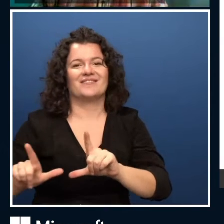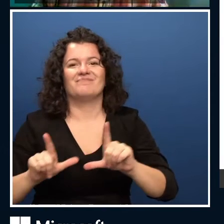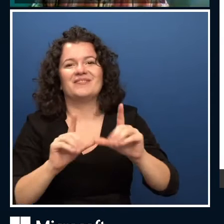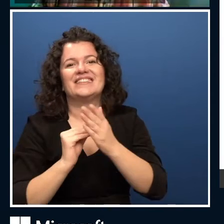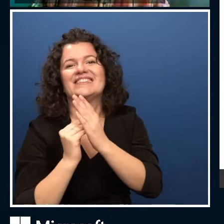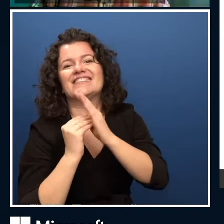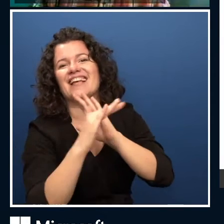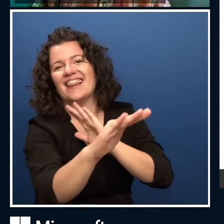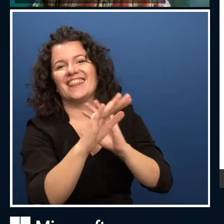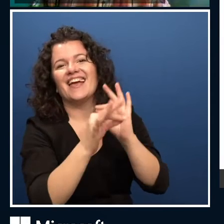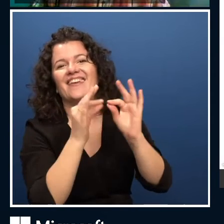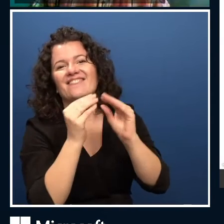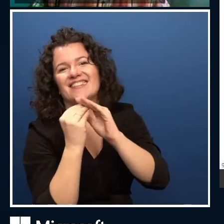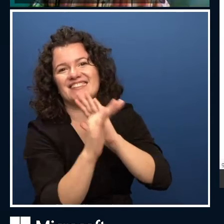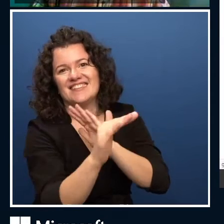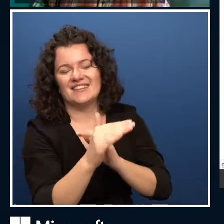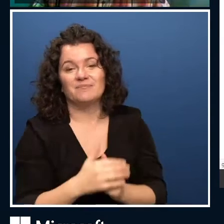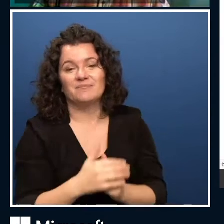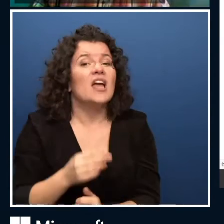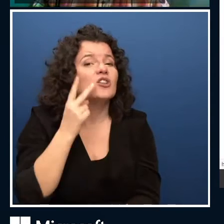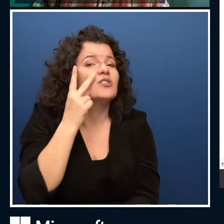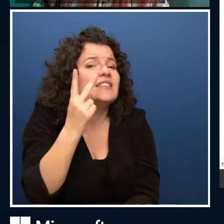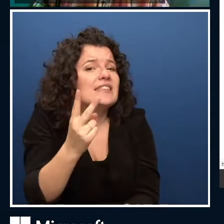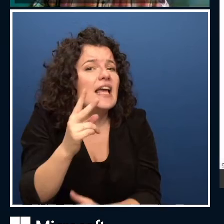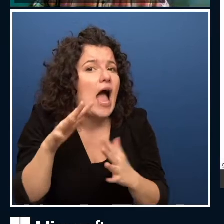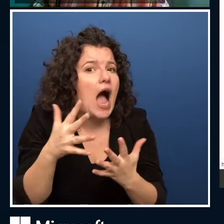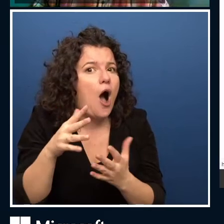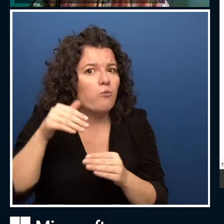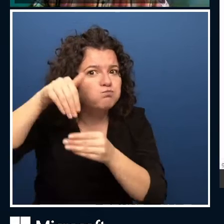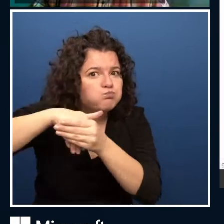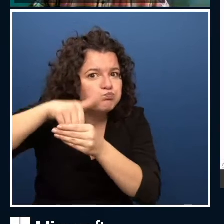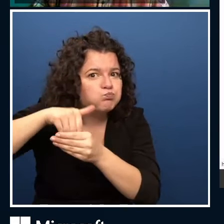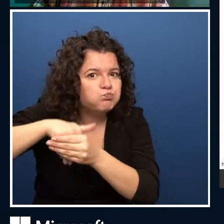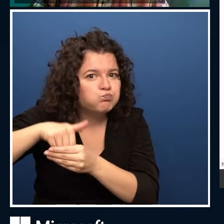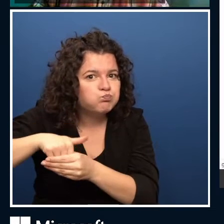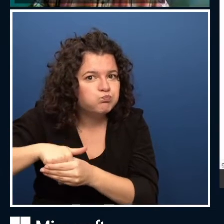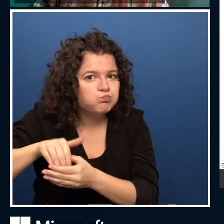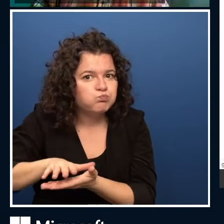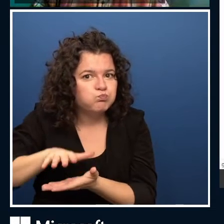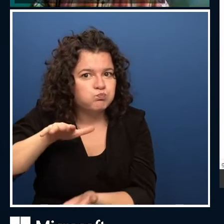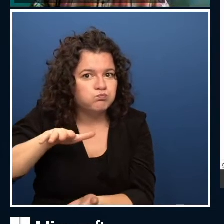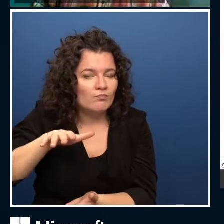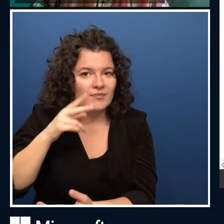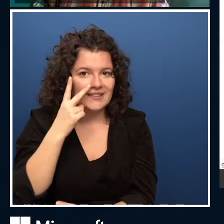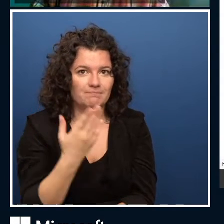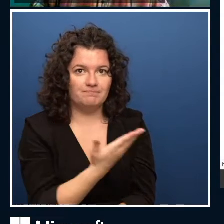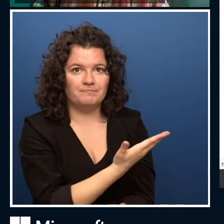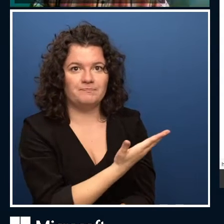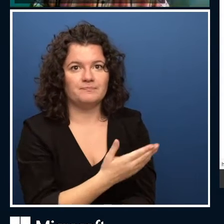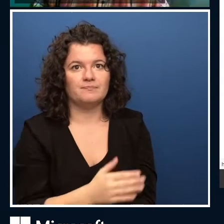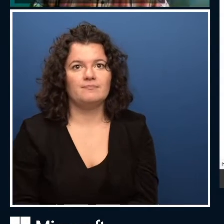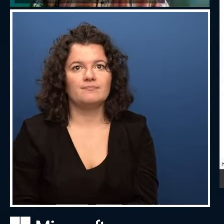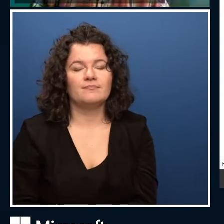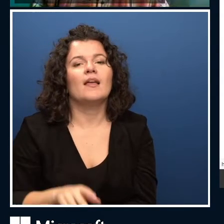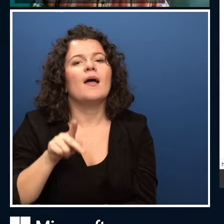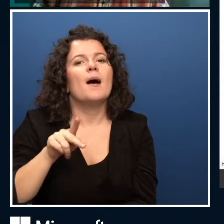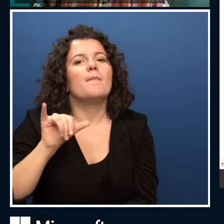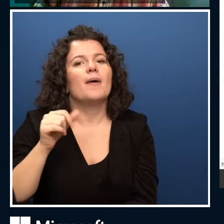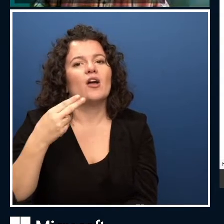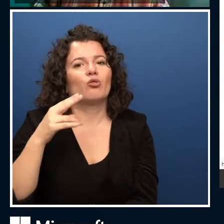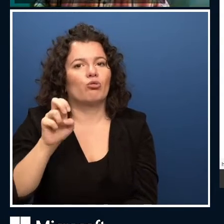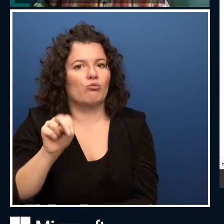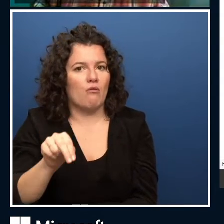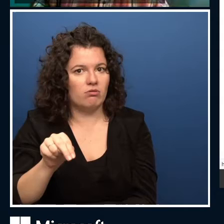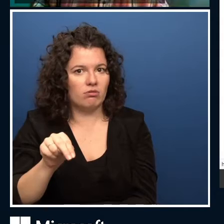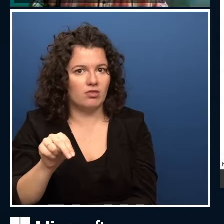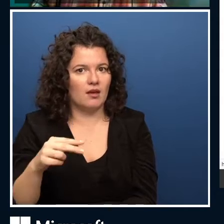repository looks. So you have here a lot of Jupyter notebooks in Python, each one corresponding to different